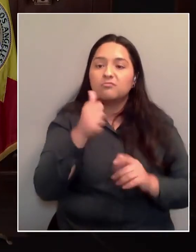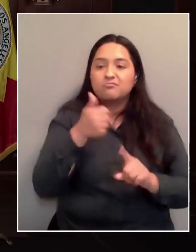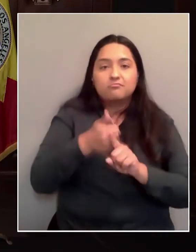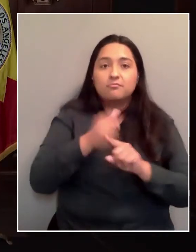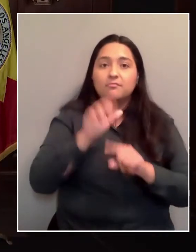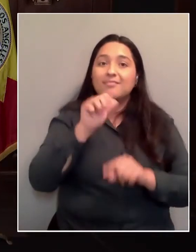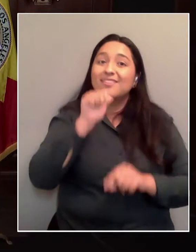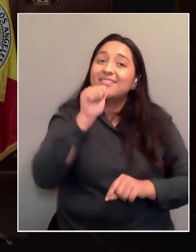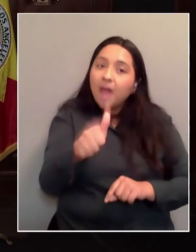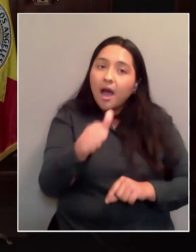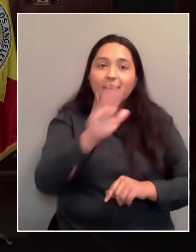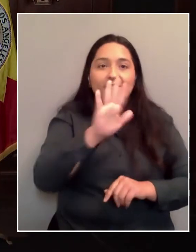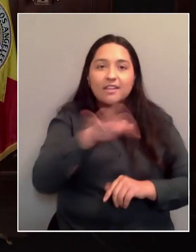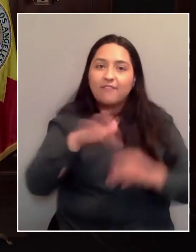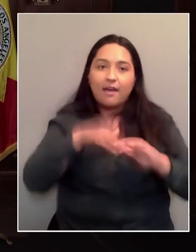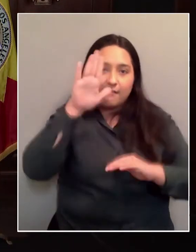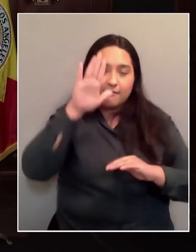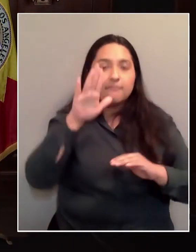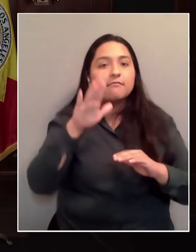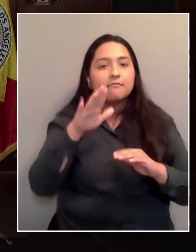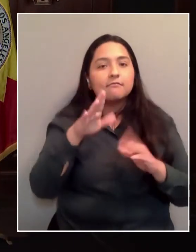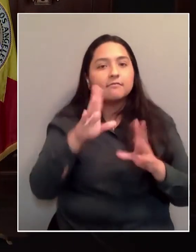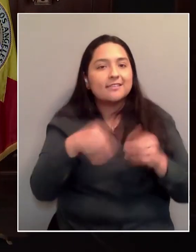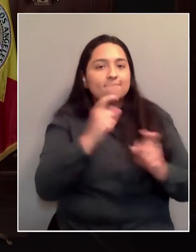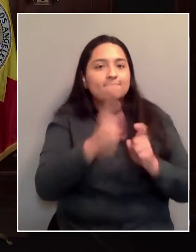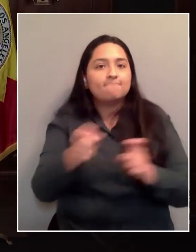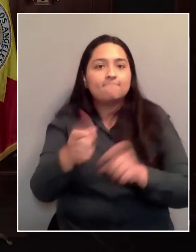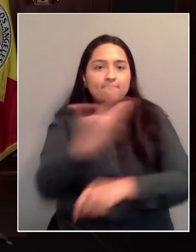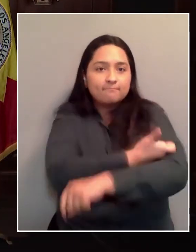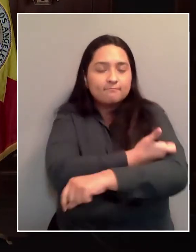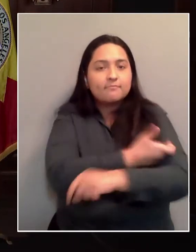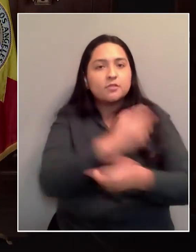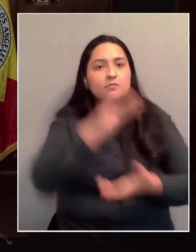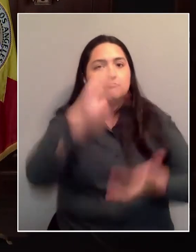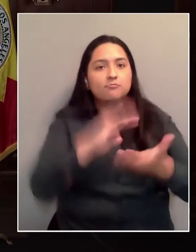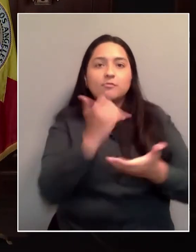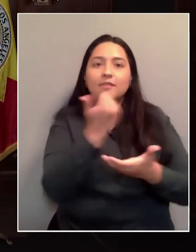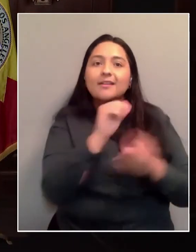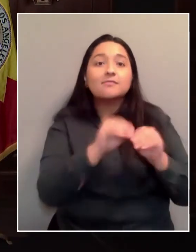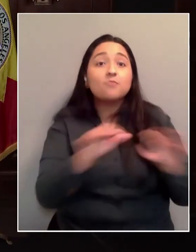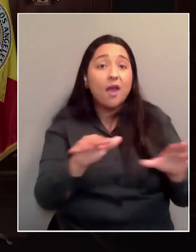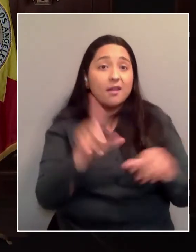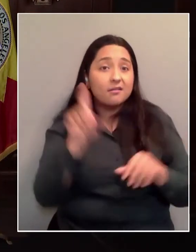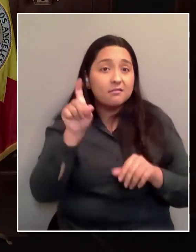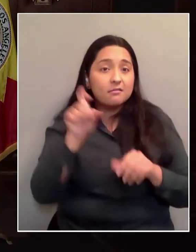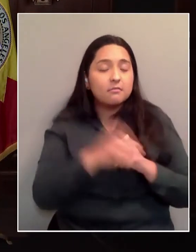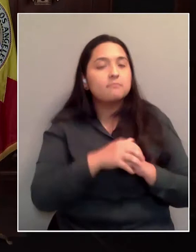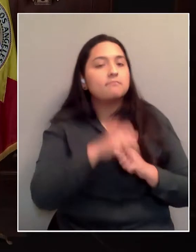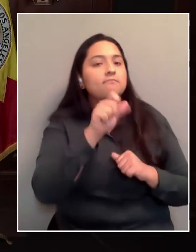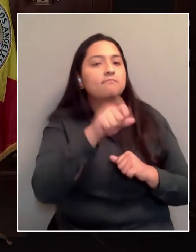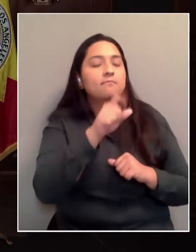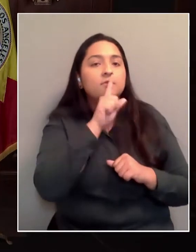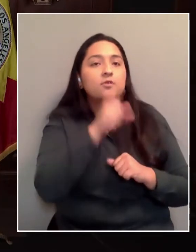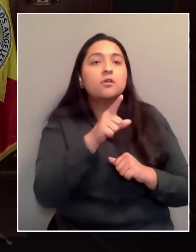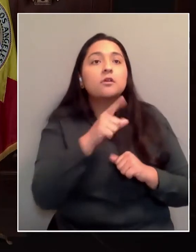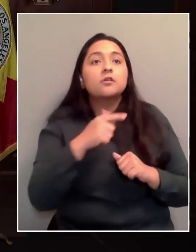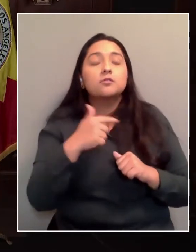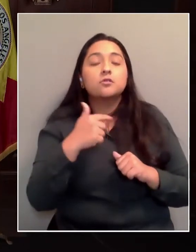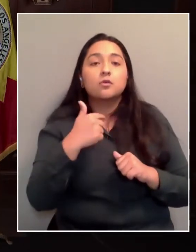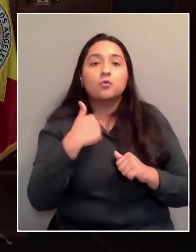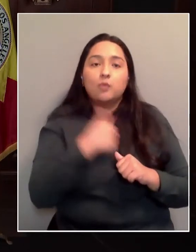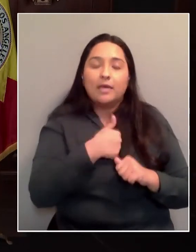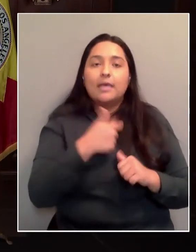slow that spread? Absolutely. Thank you, sir. Thank you. So the tripling of our capacity will be a mobile